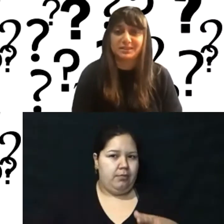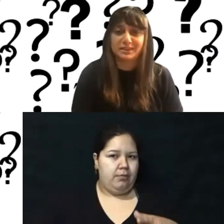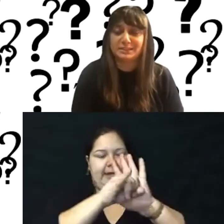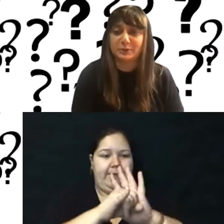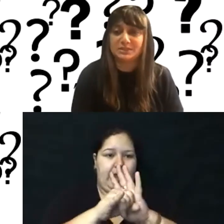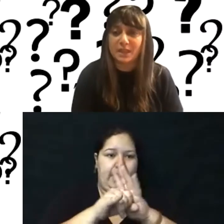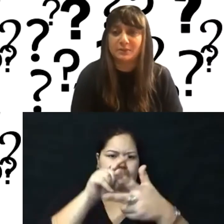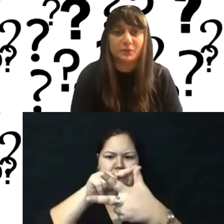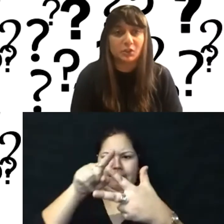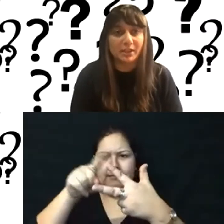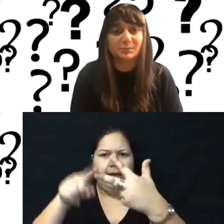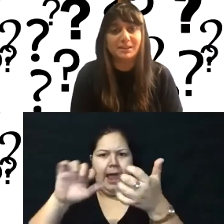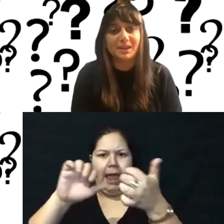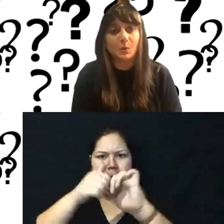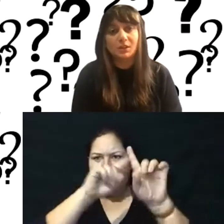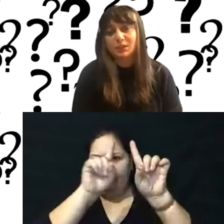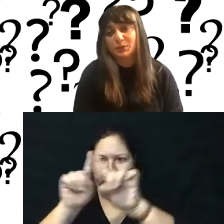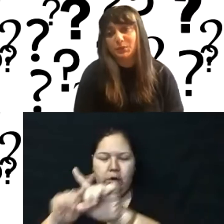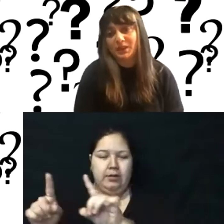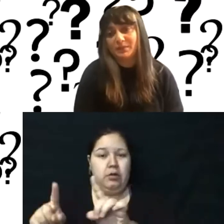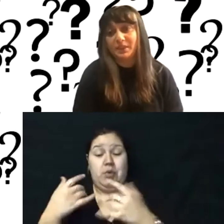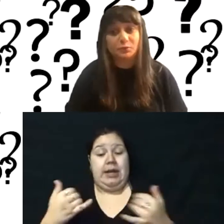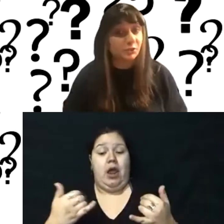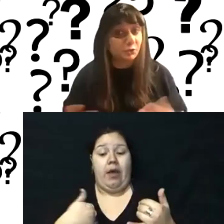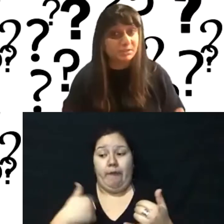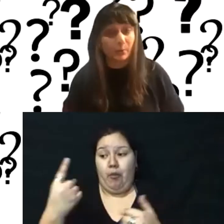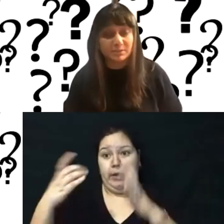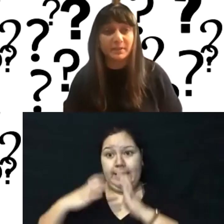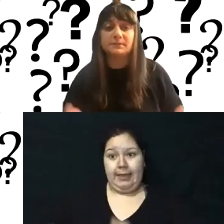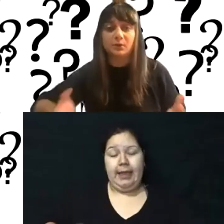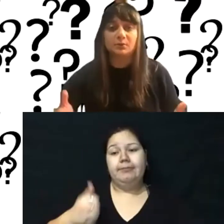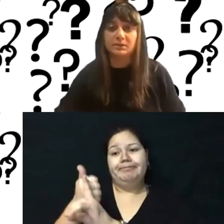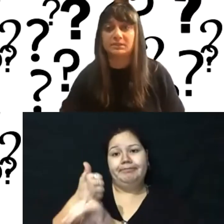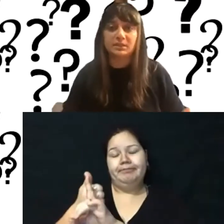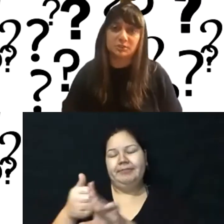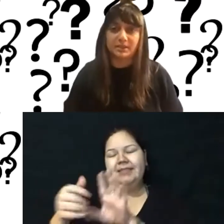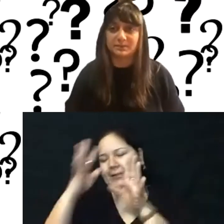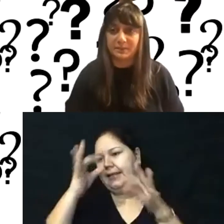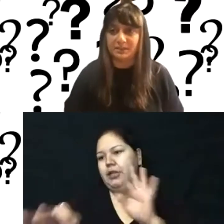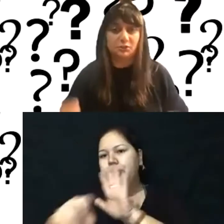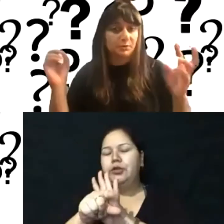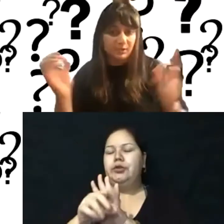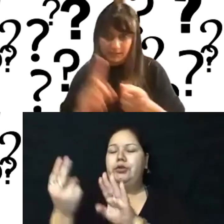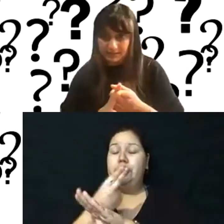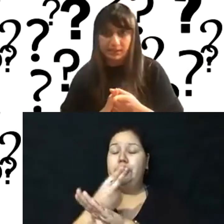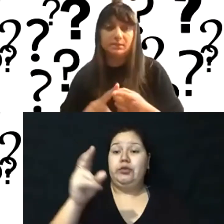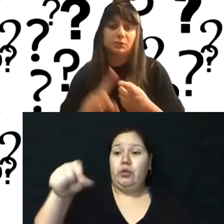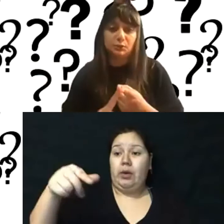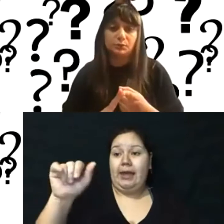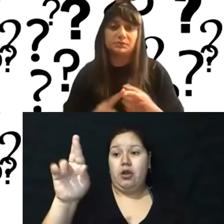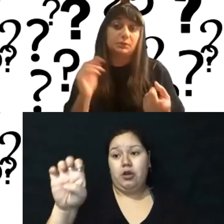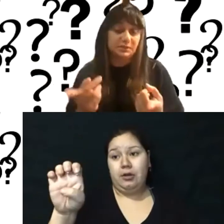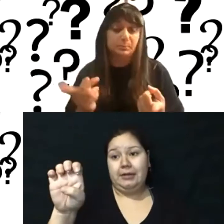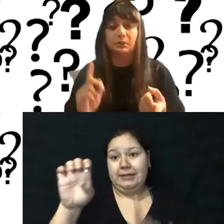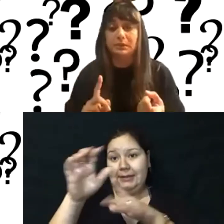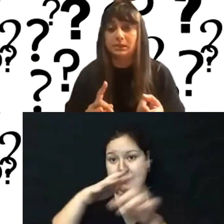which is an experience I'm having with a client right now who, um, they chose Squarespace for all the reasons that Jai explained. know, easy to